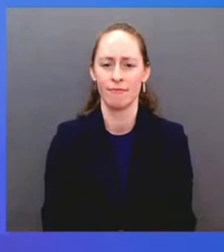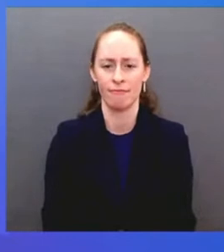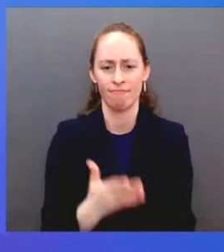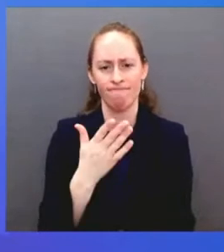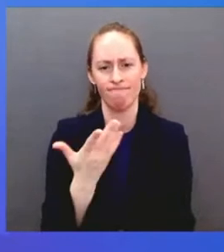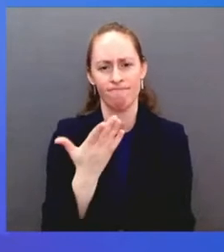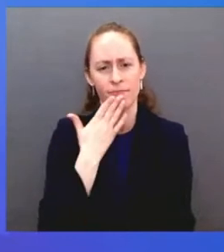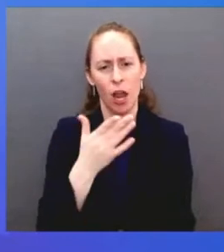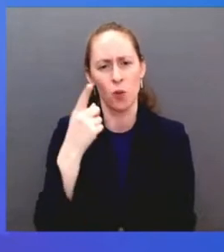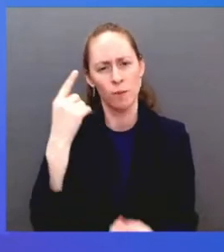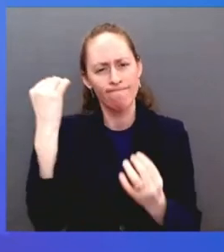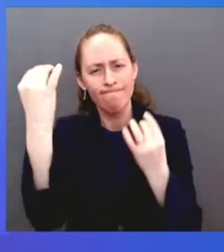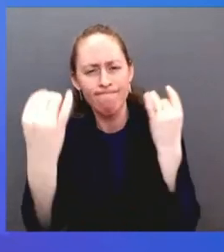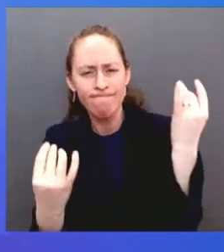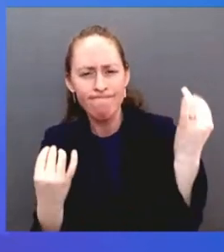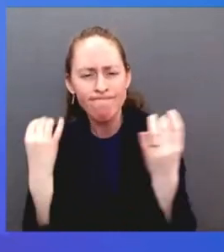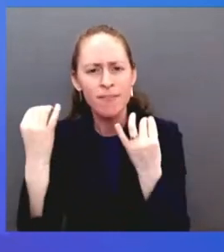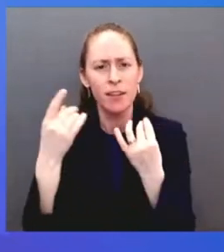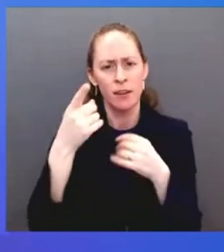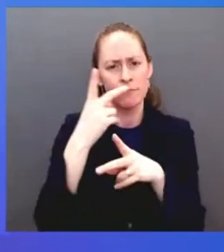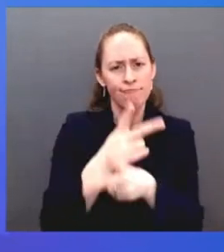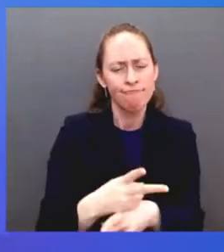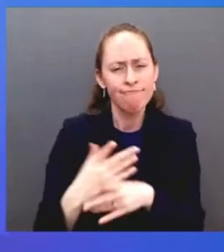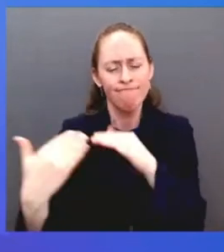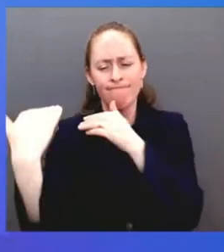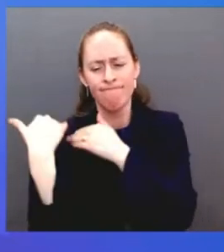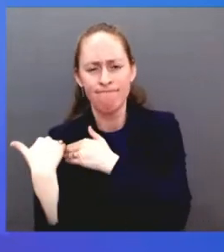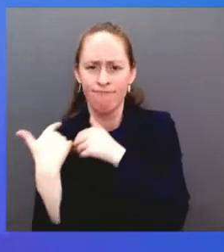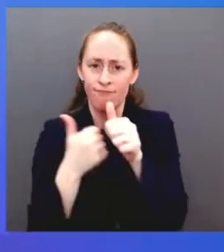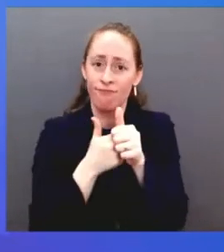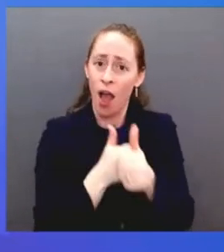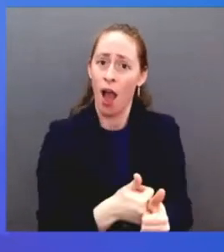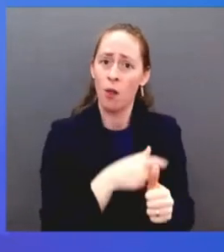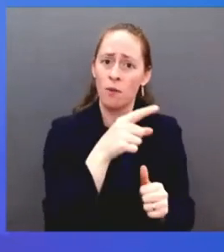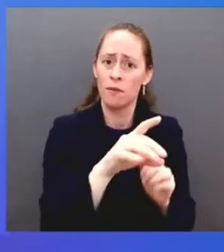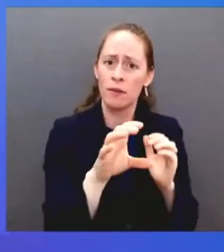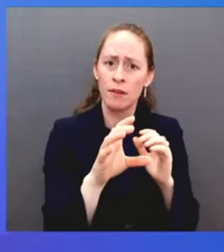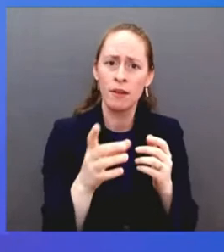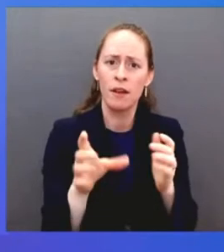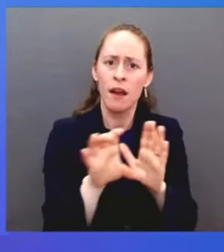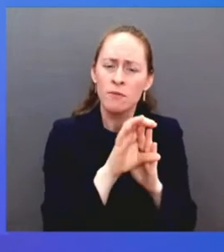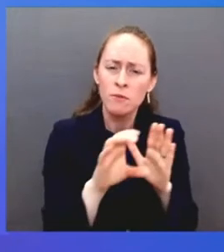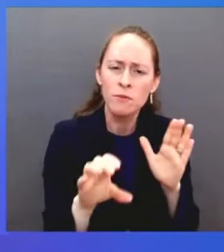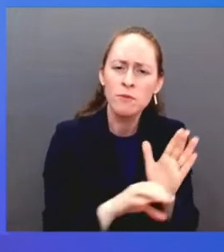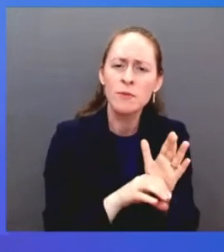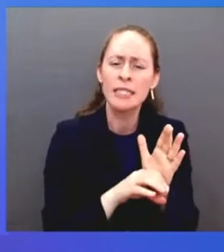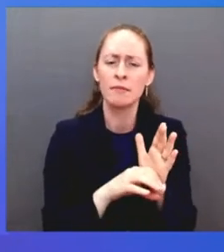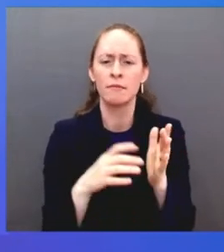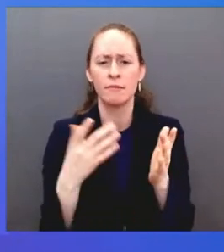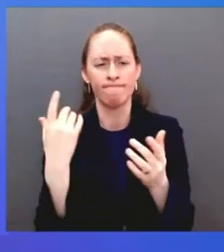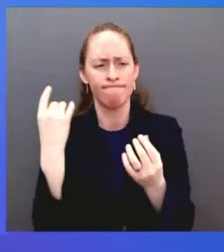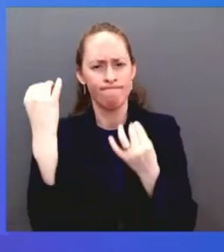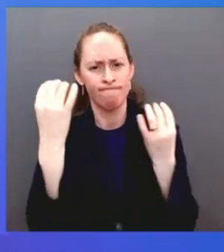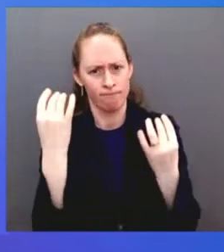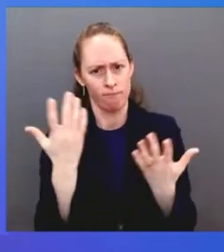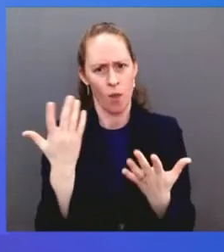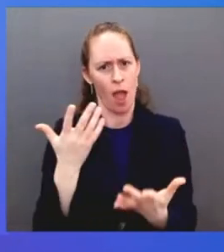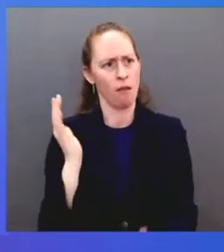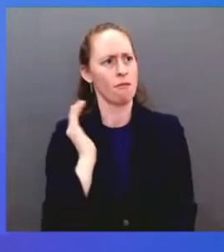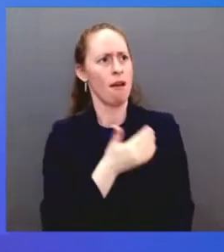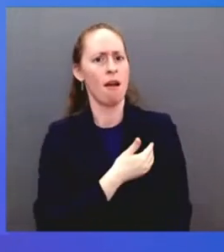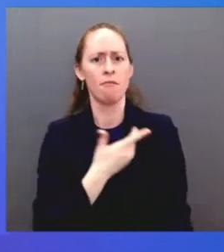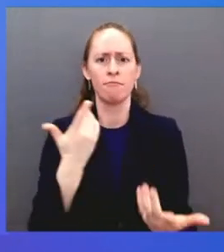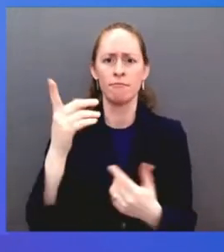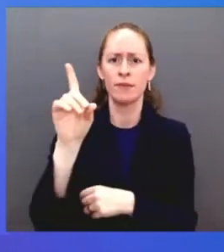service of our democracy with all that is going on in the world today. I also offer my